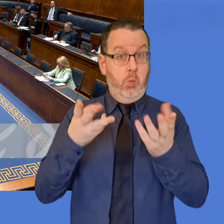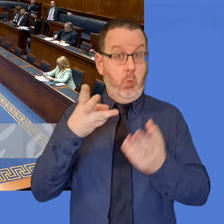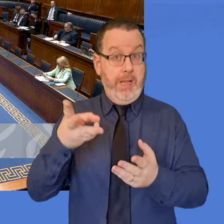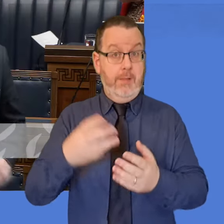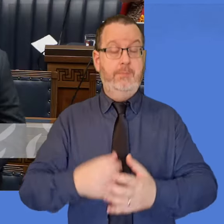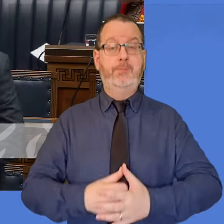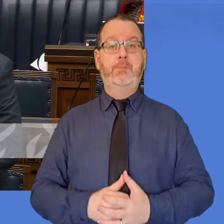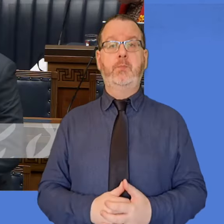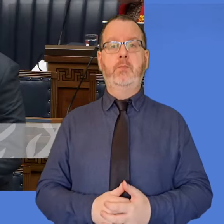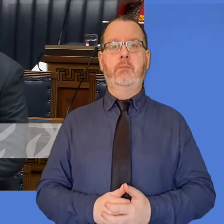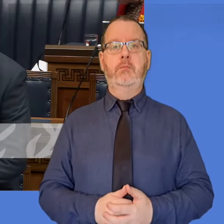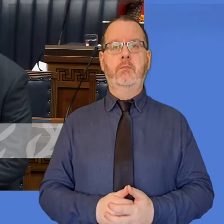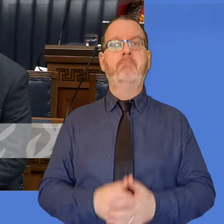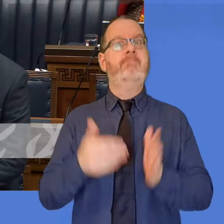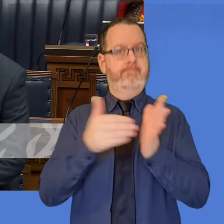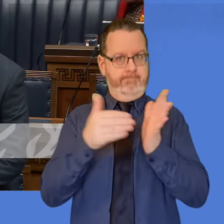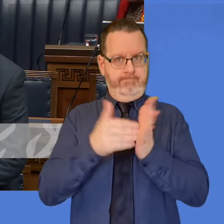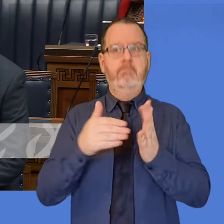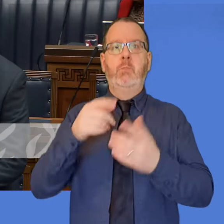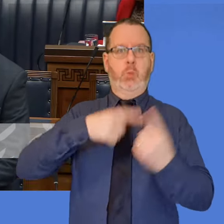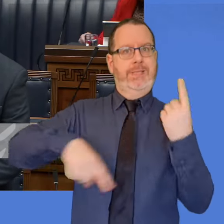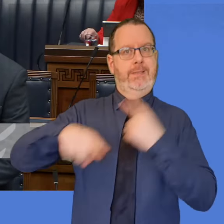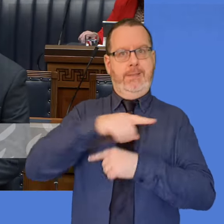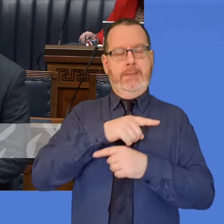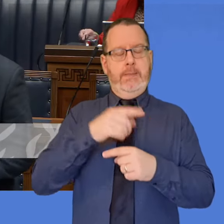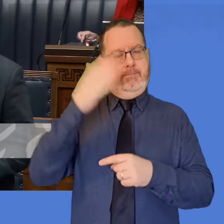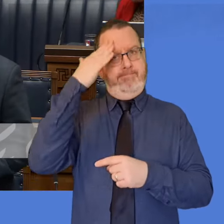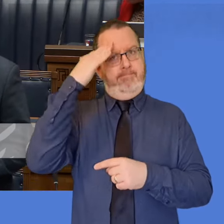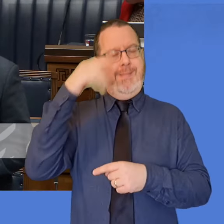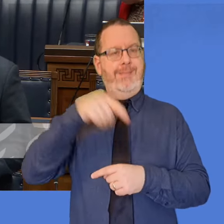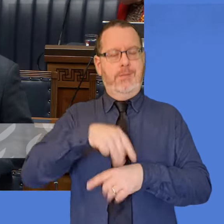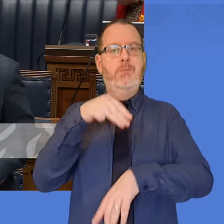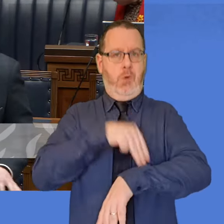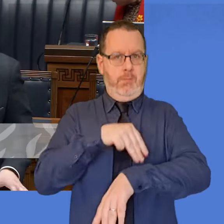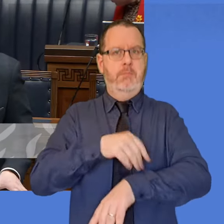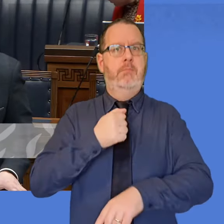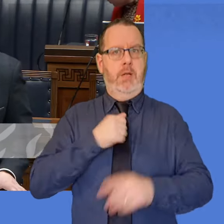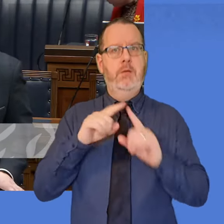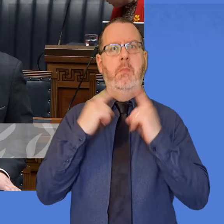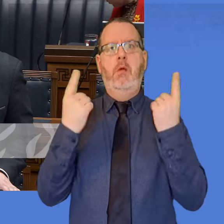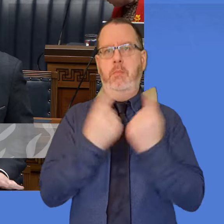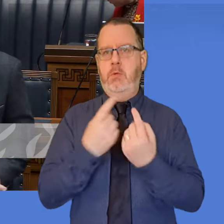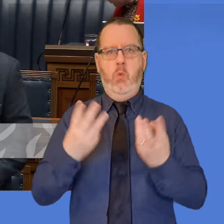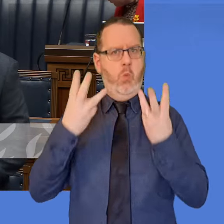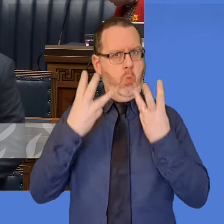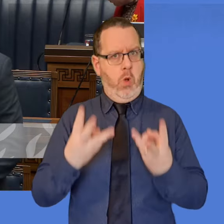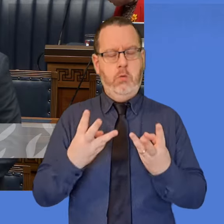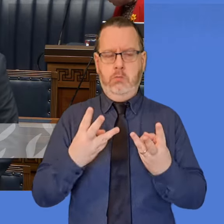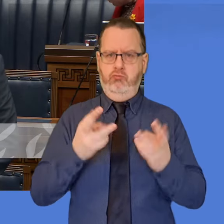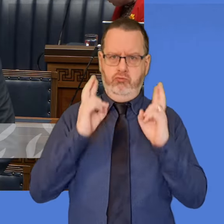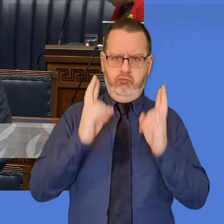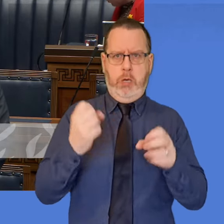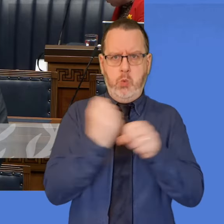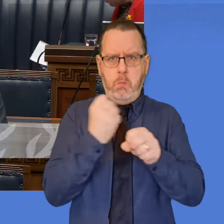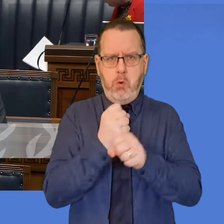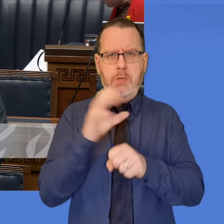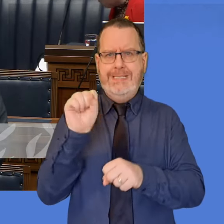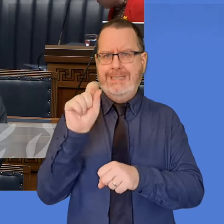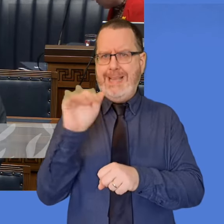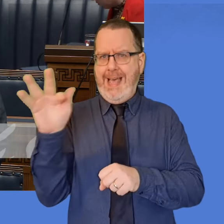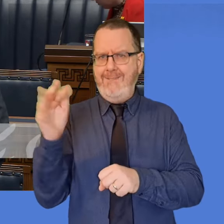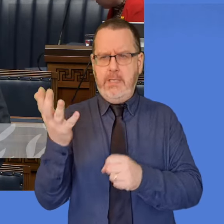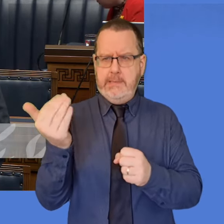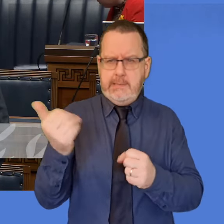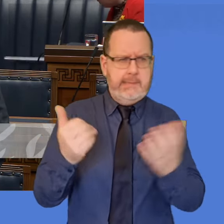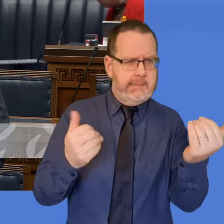Mr. Speaker, that has, of course, been identified as a problem. It something I want to see addressed and ensure that we have the right number of staff in